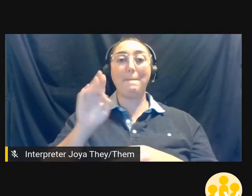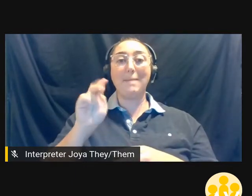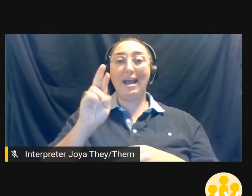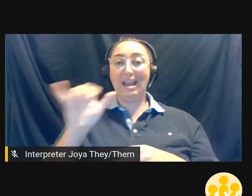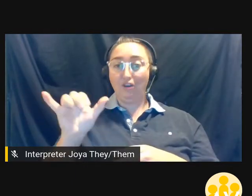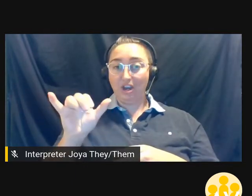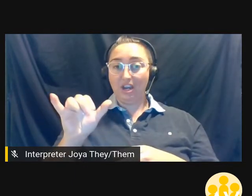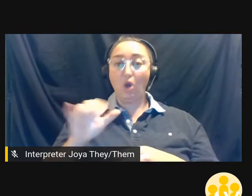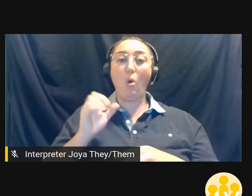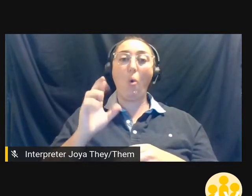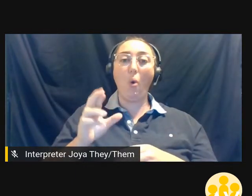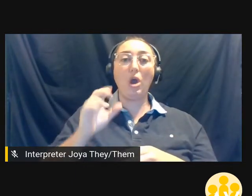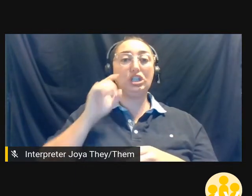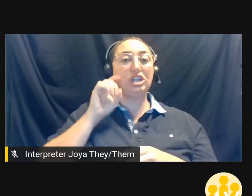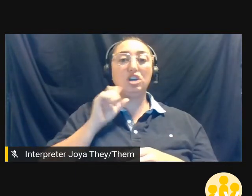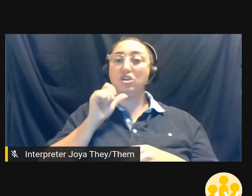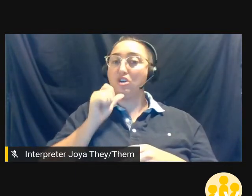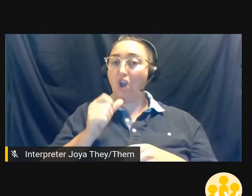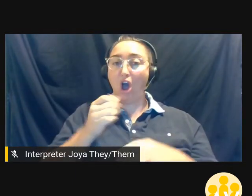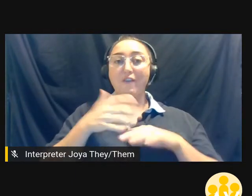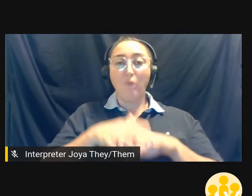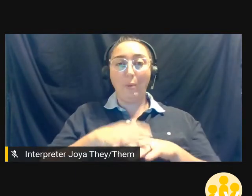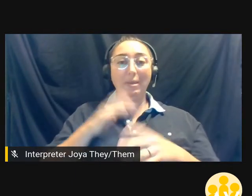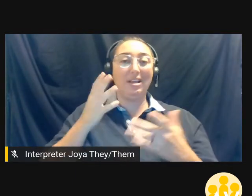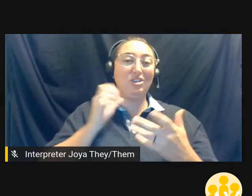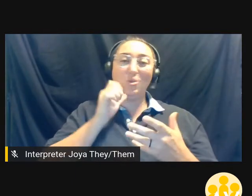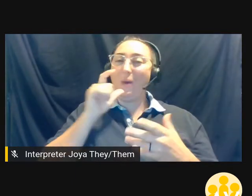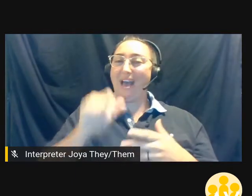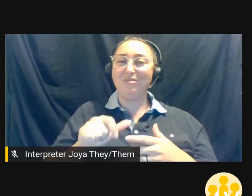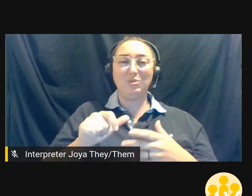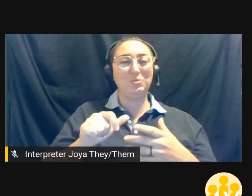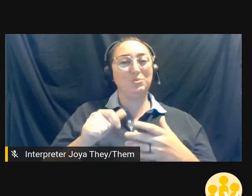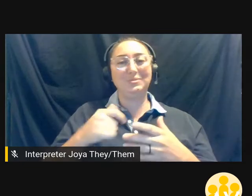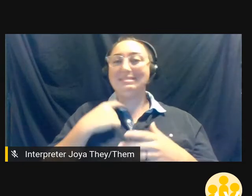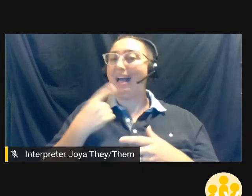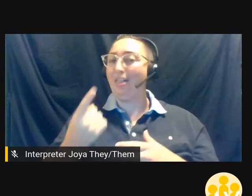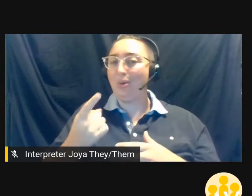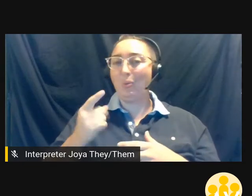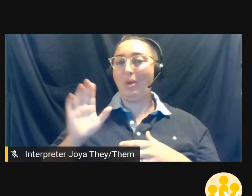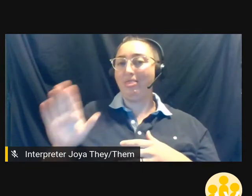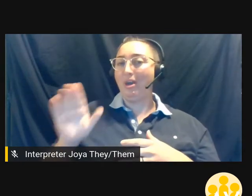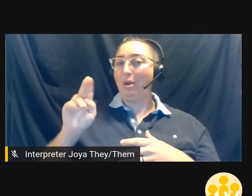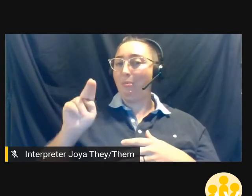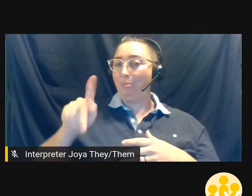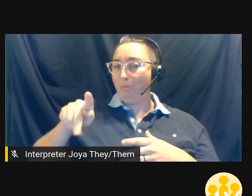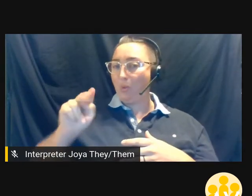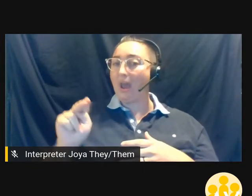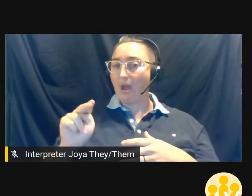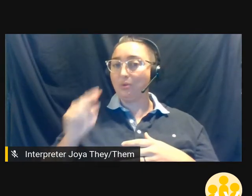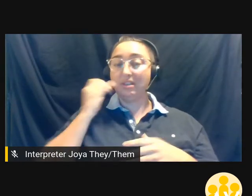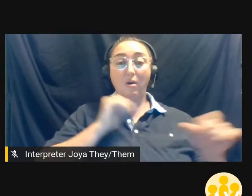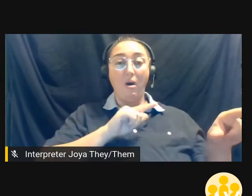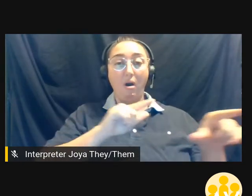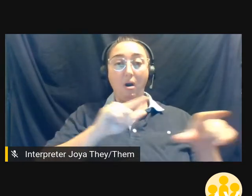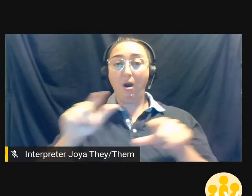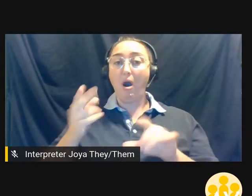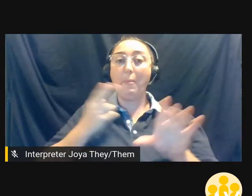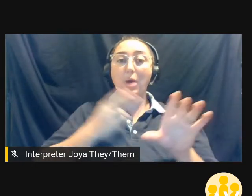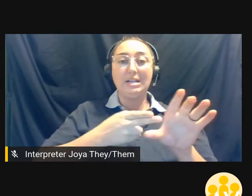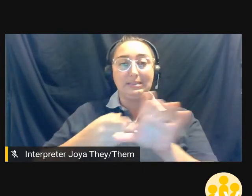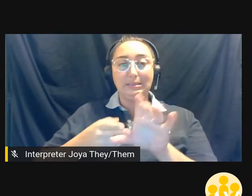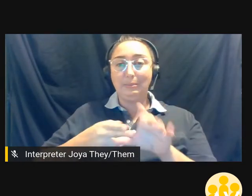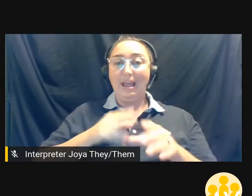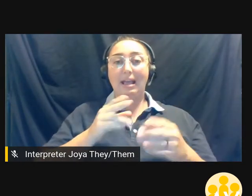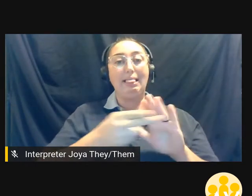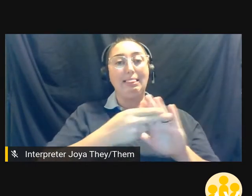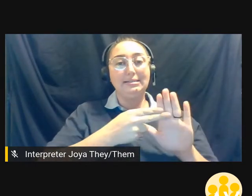-conforming don't have to out themselves by telling you their pronouns. If we list them, if we all list them, it becomes something